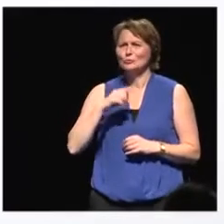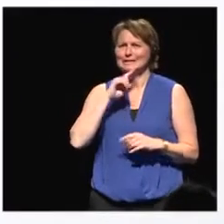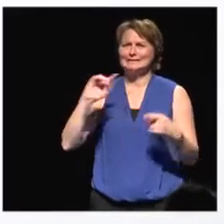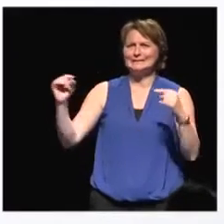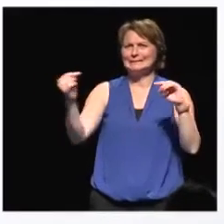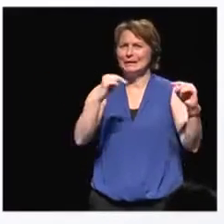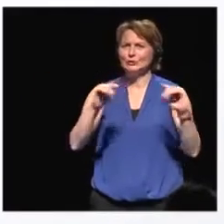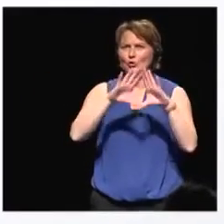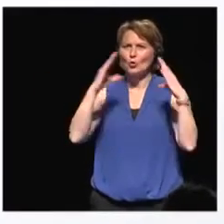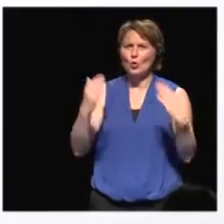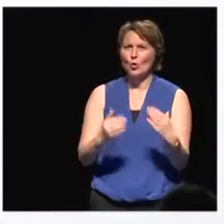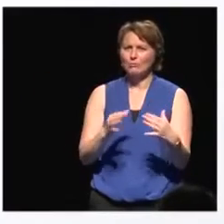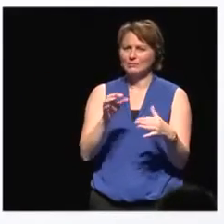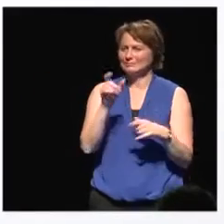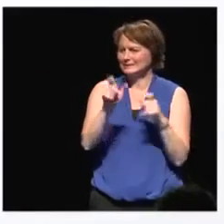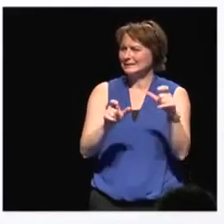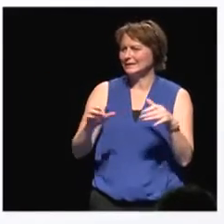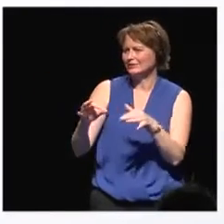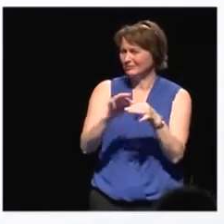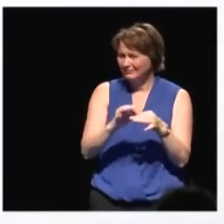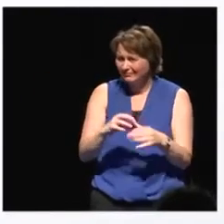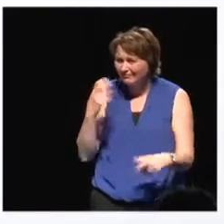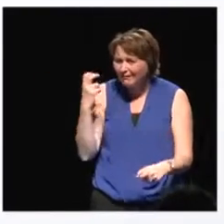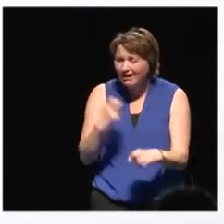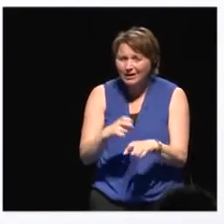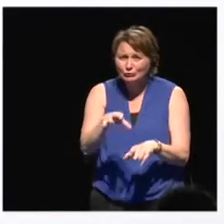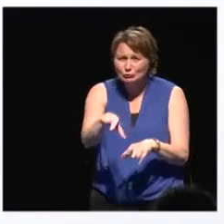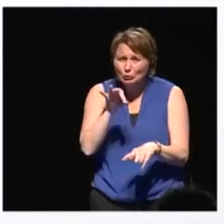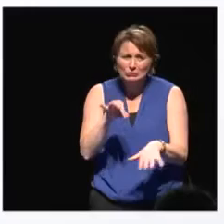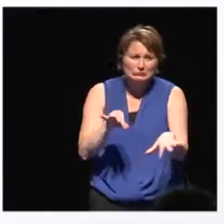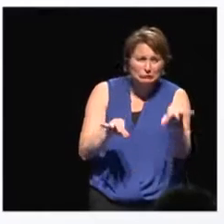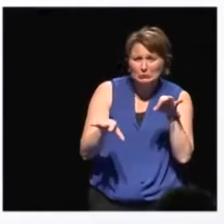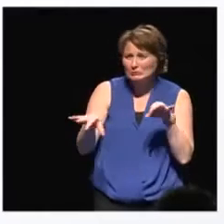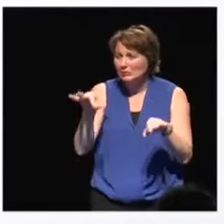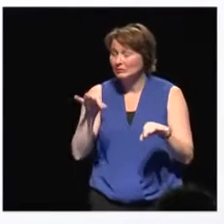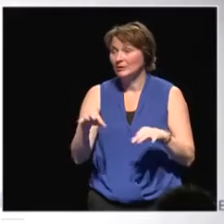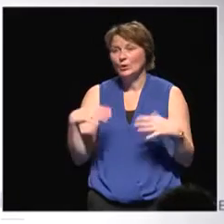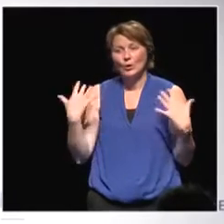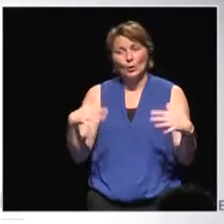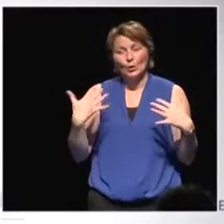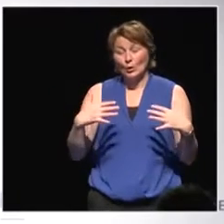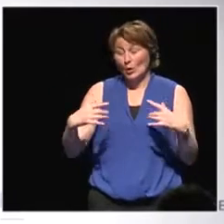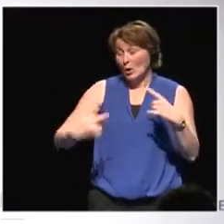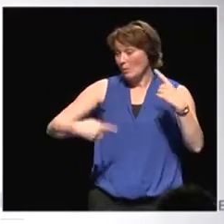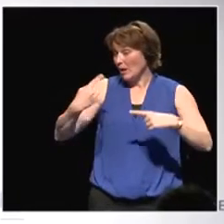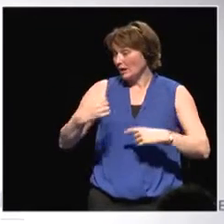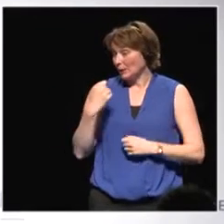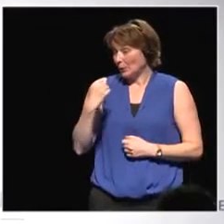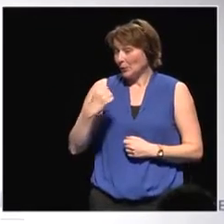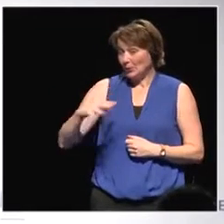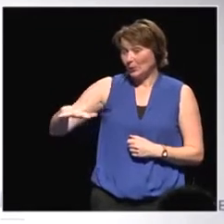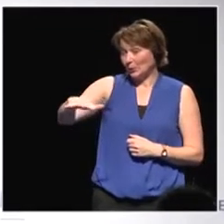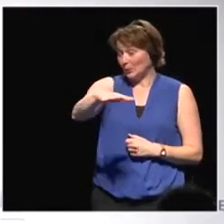because there are hard choices to make. And it's a very political environment out there. Thank you.